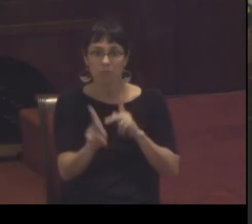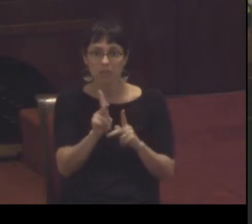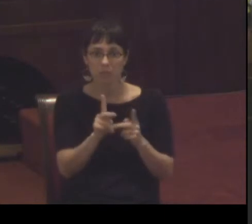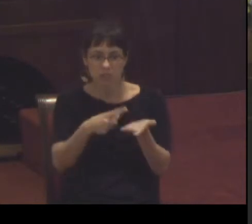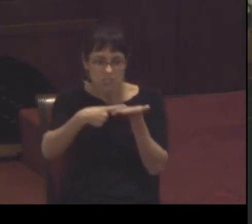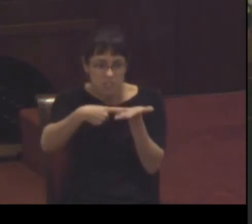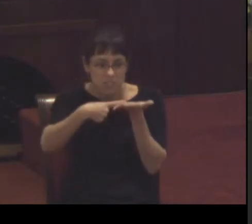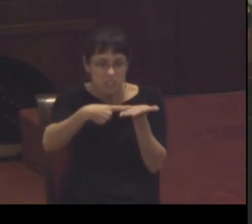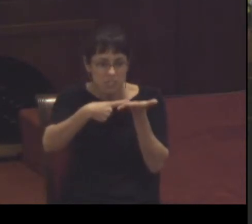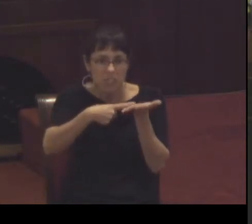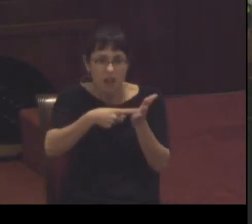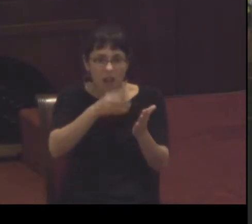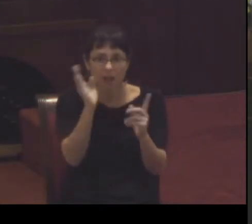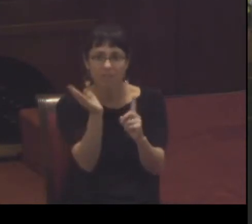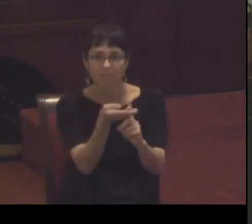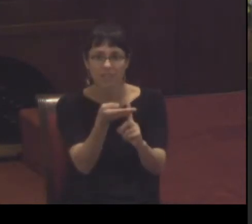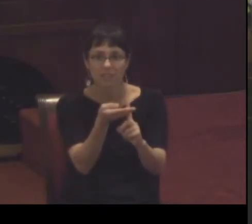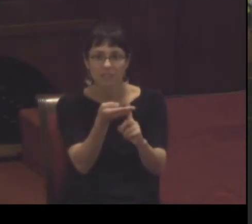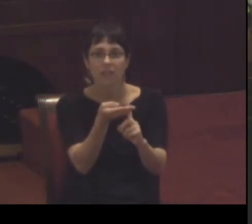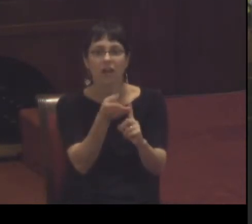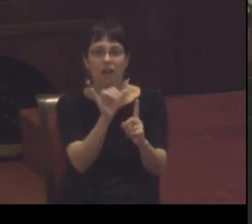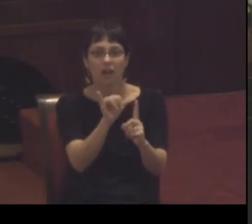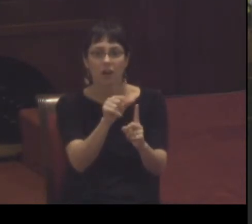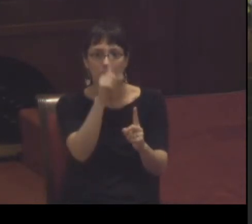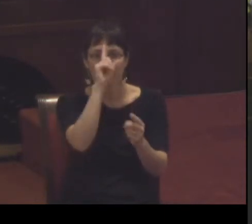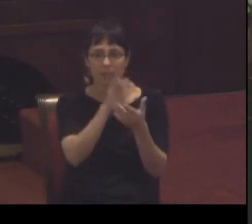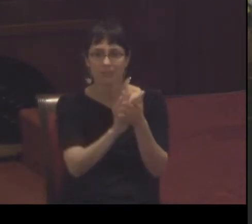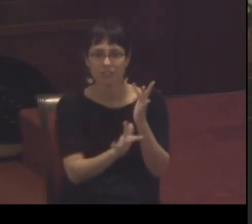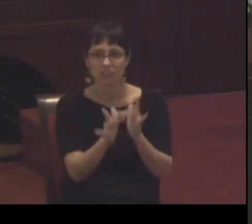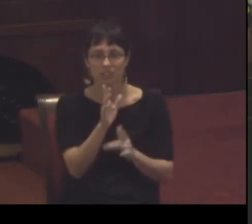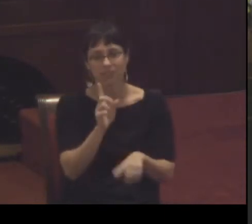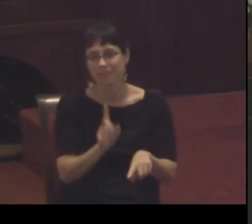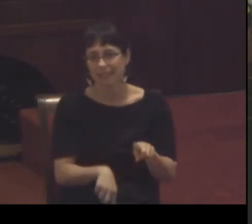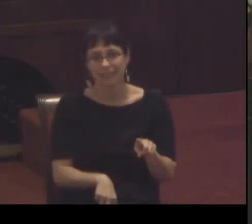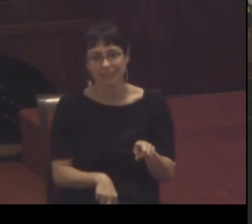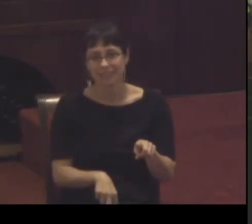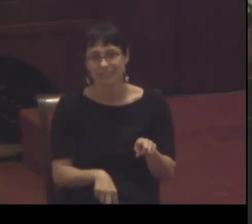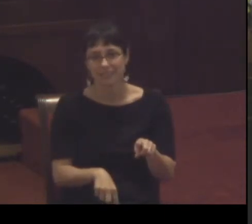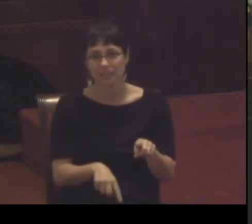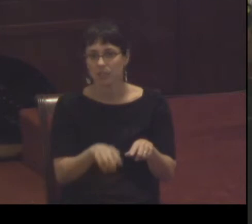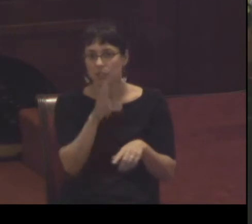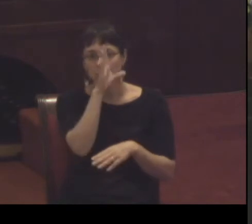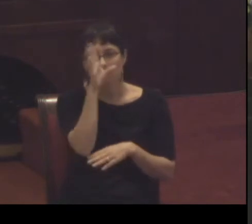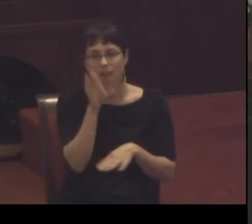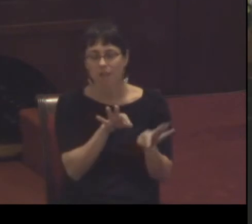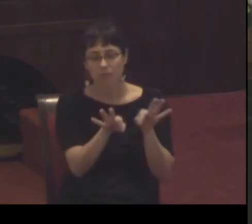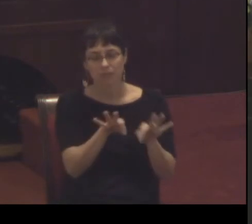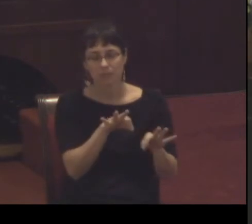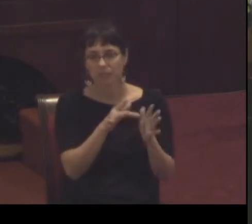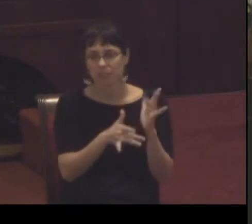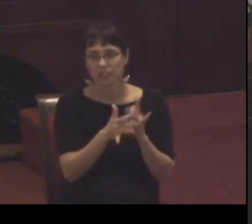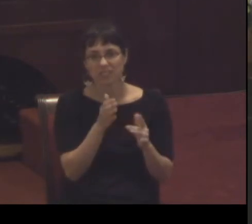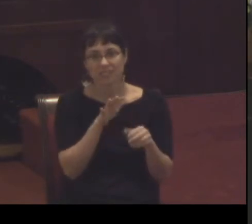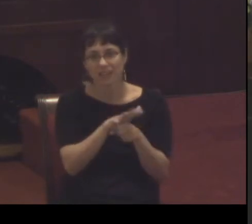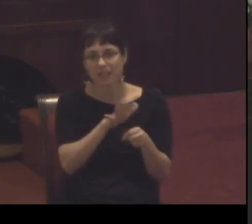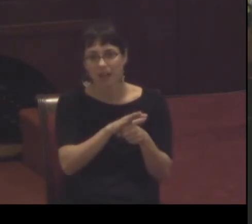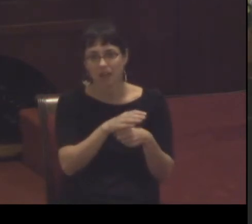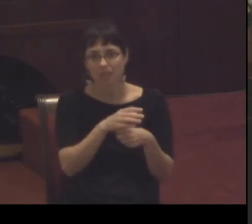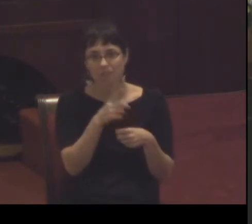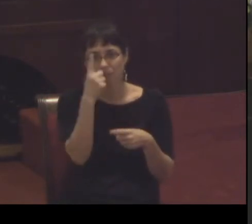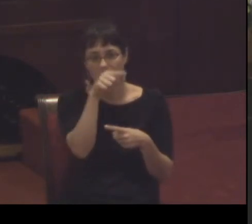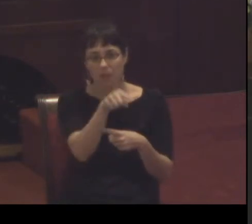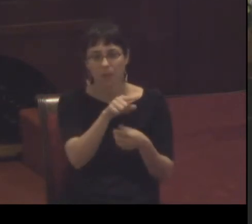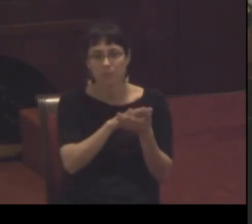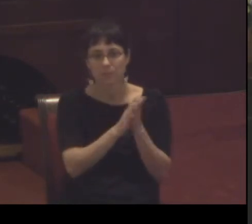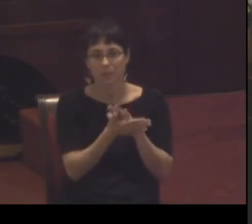going to be enough arguments that you can make to make sense of Jesus to someone else yes you're